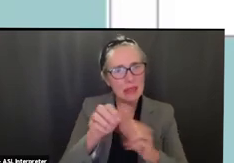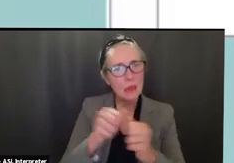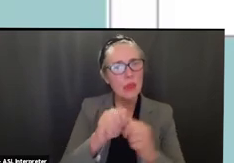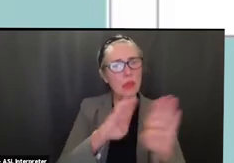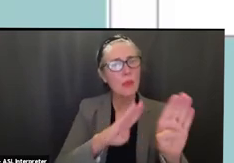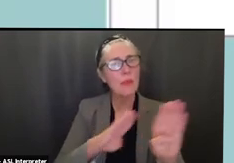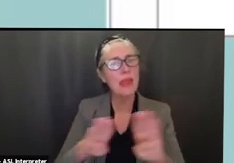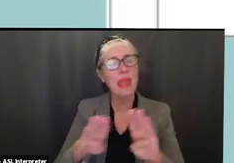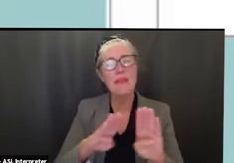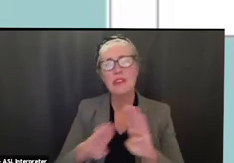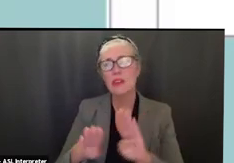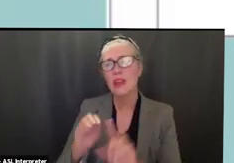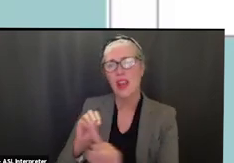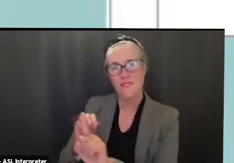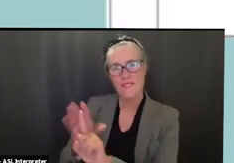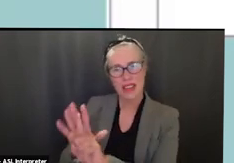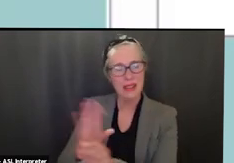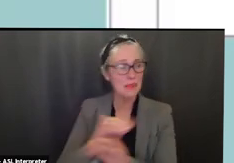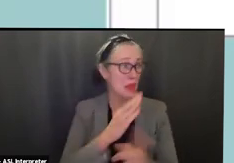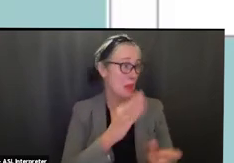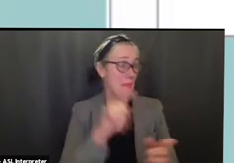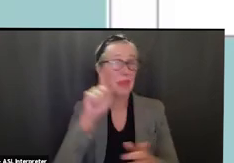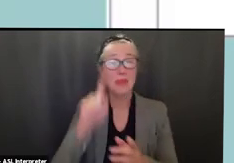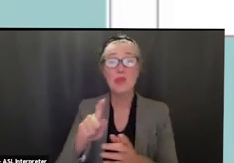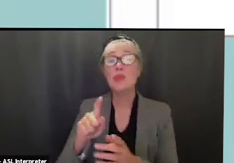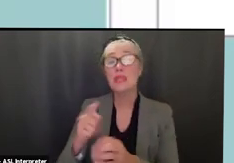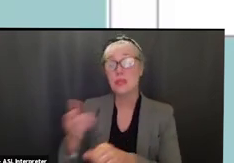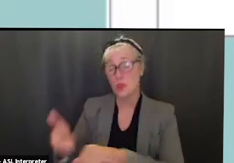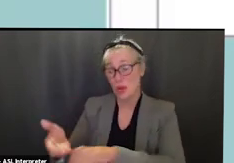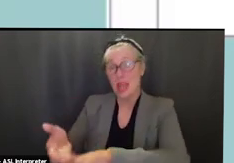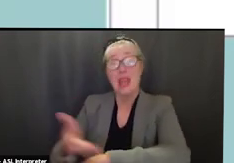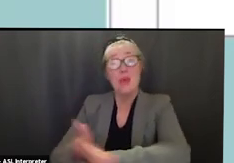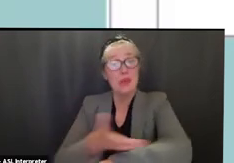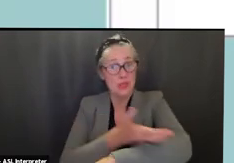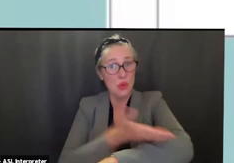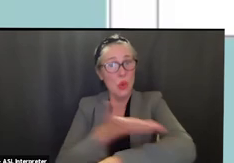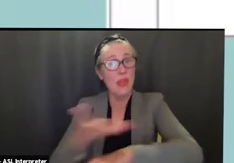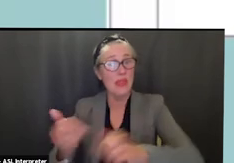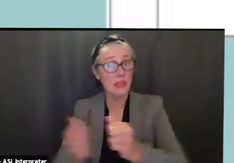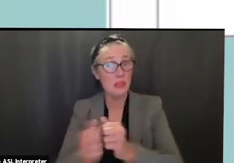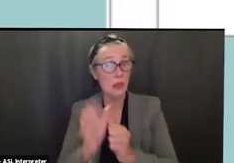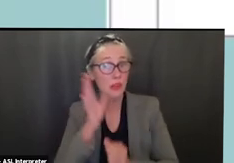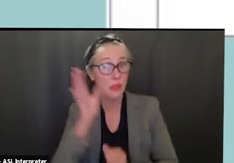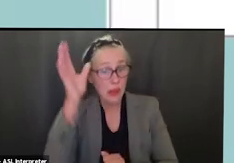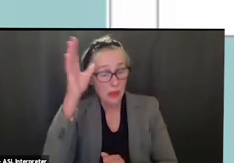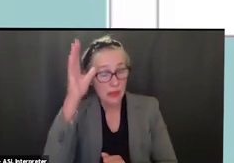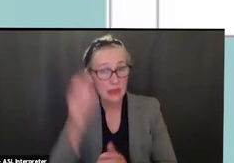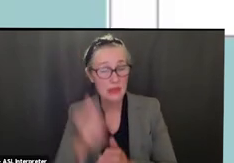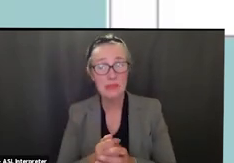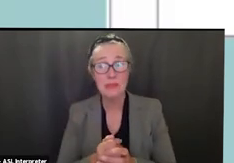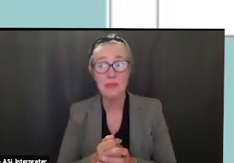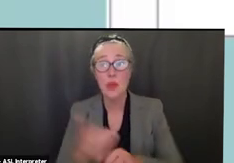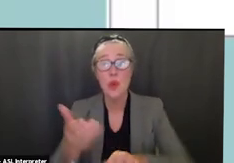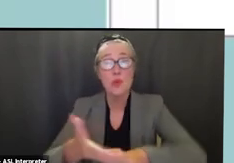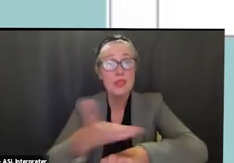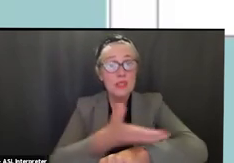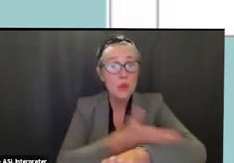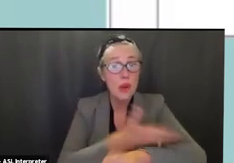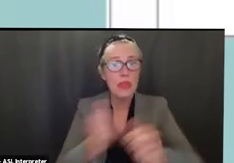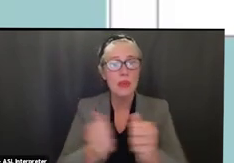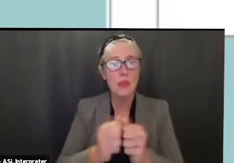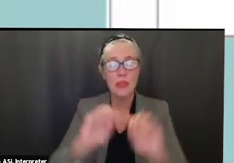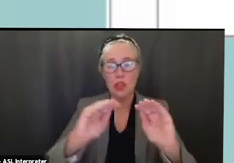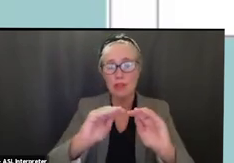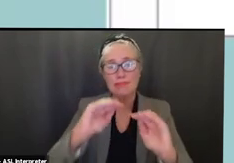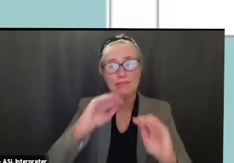do you need to to restore things with your parents or or or your little sister or